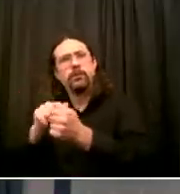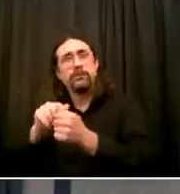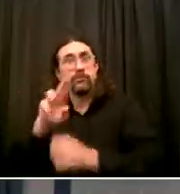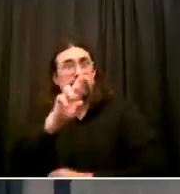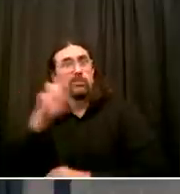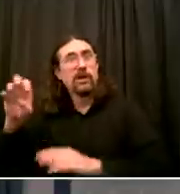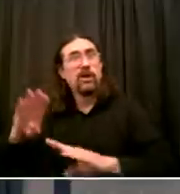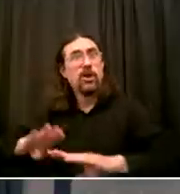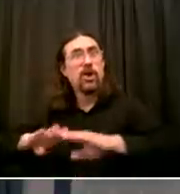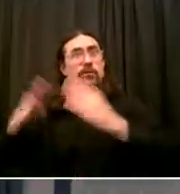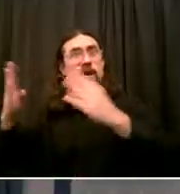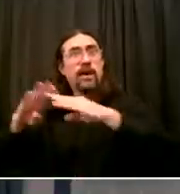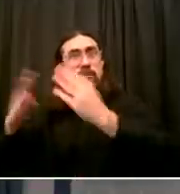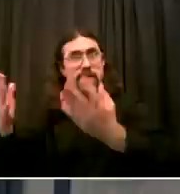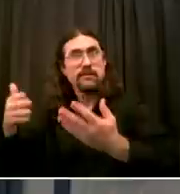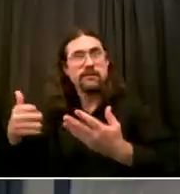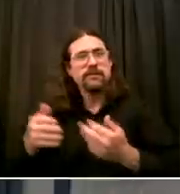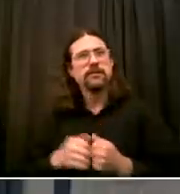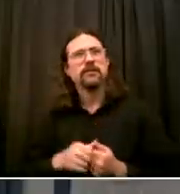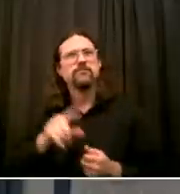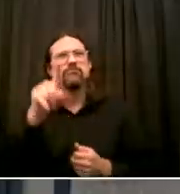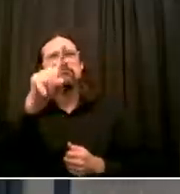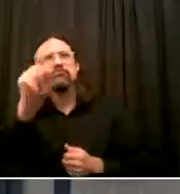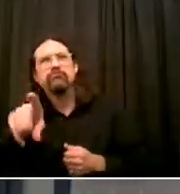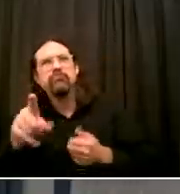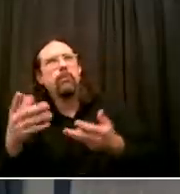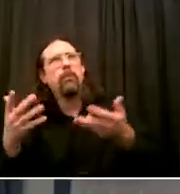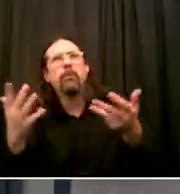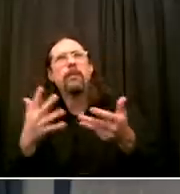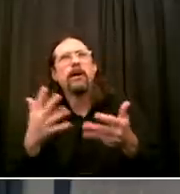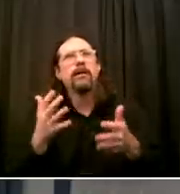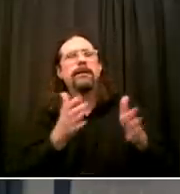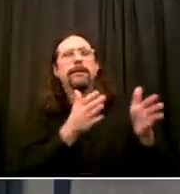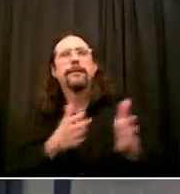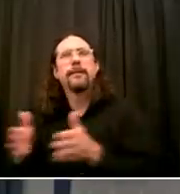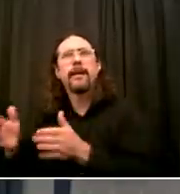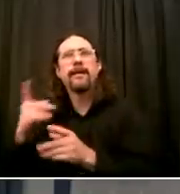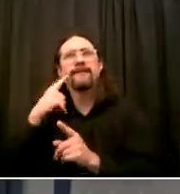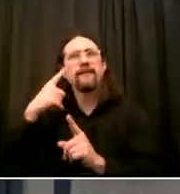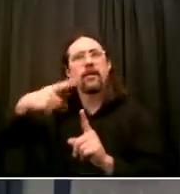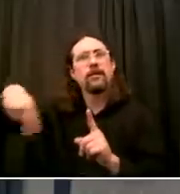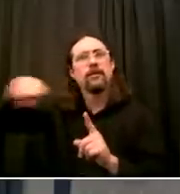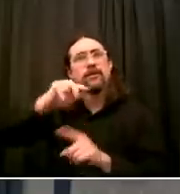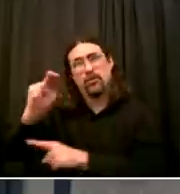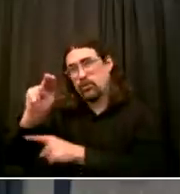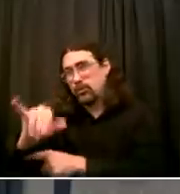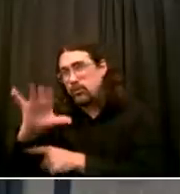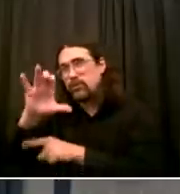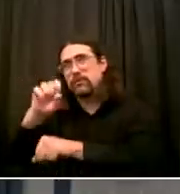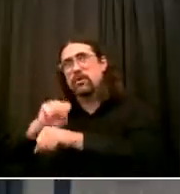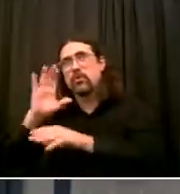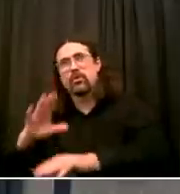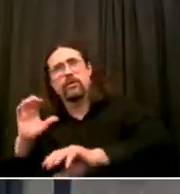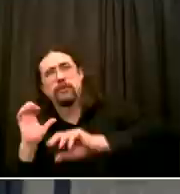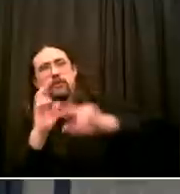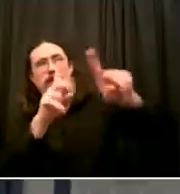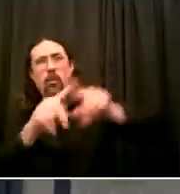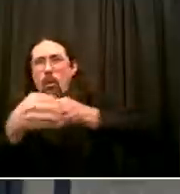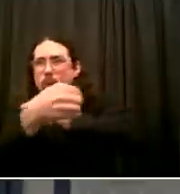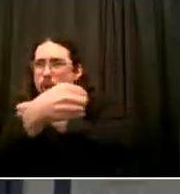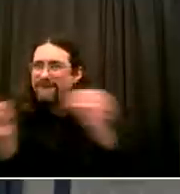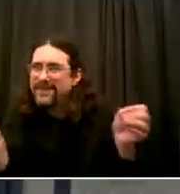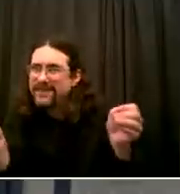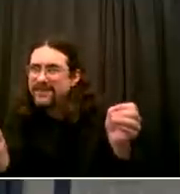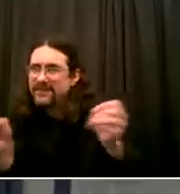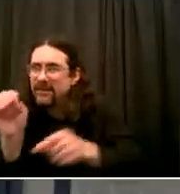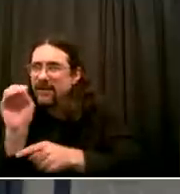review social distance procedures at offices or locations in the field? And when do you think that's going